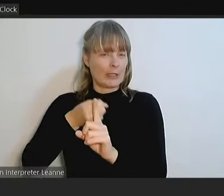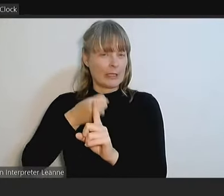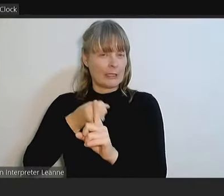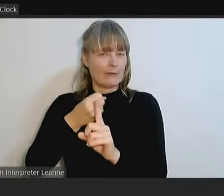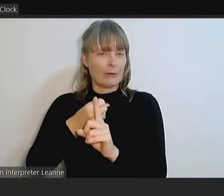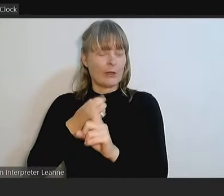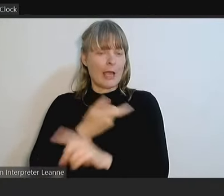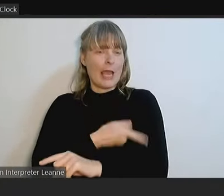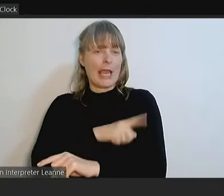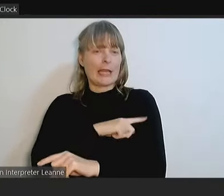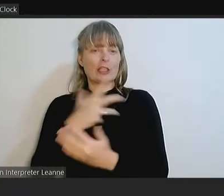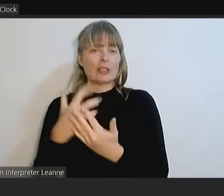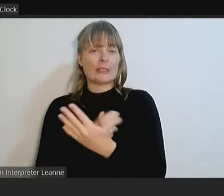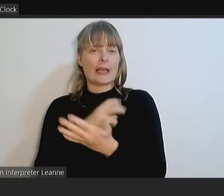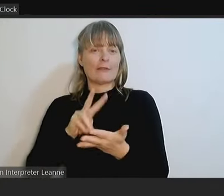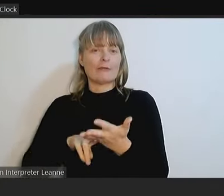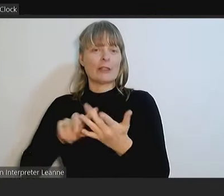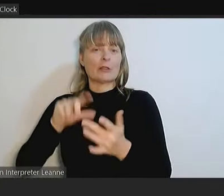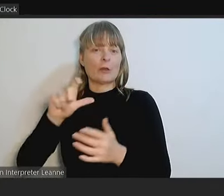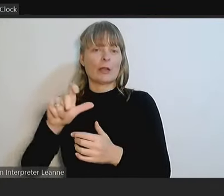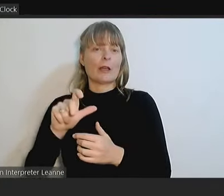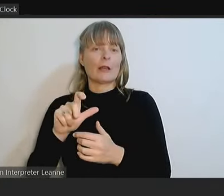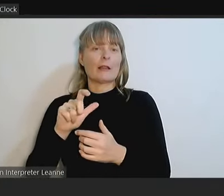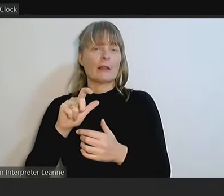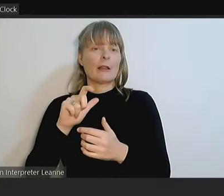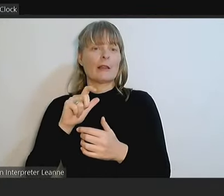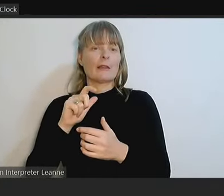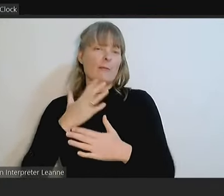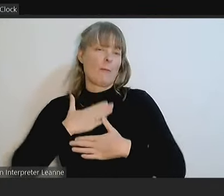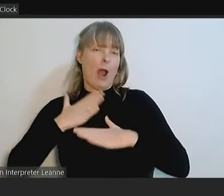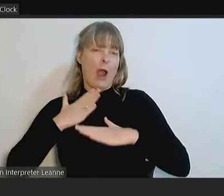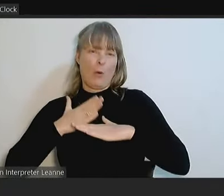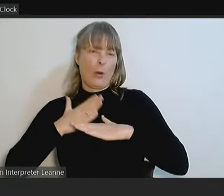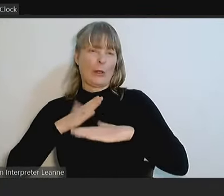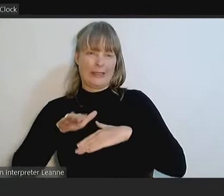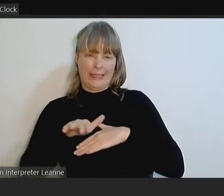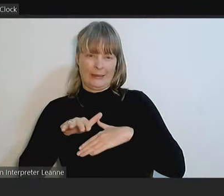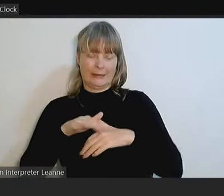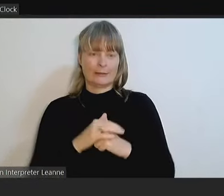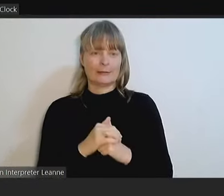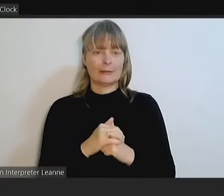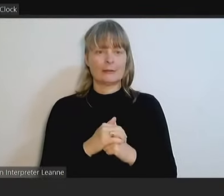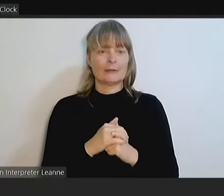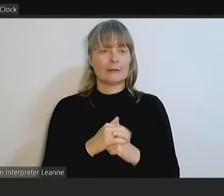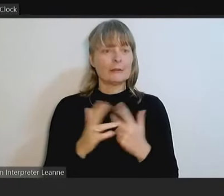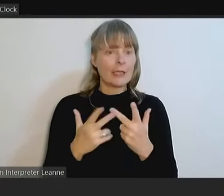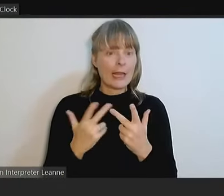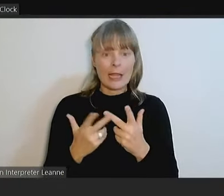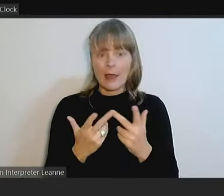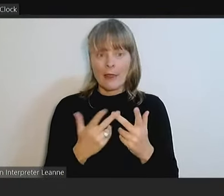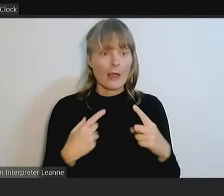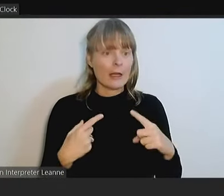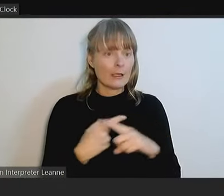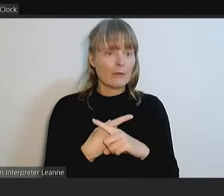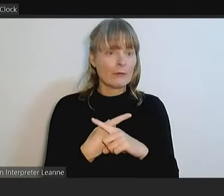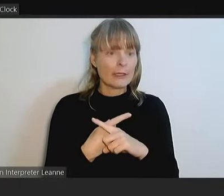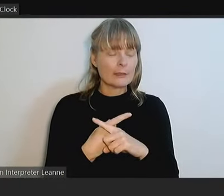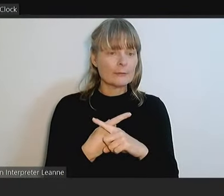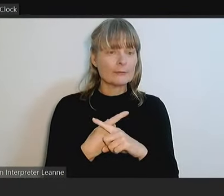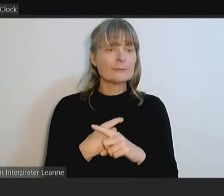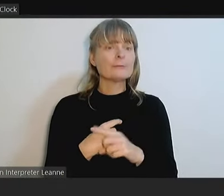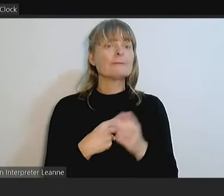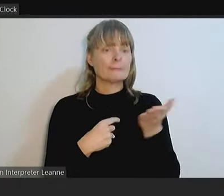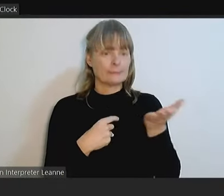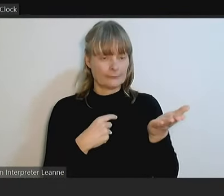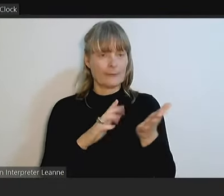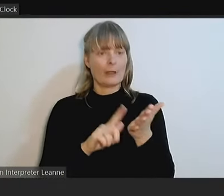Victoria on that one, which is close to my work. Thanks. Any other councillors or officers? Councillor